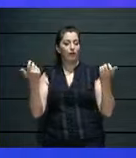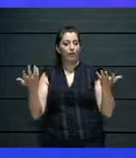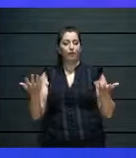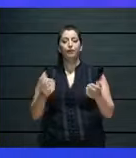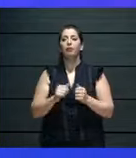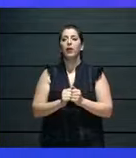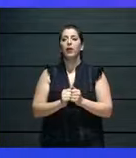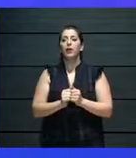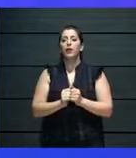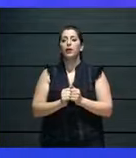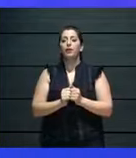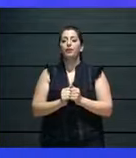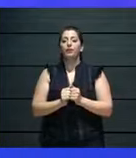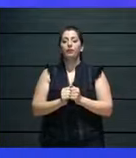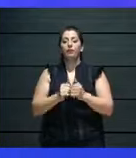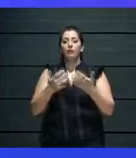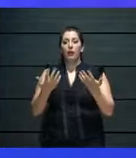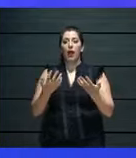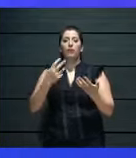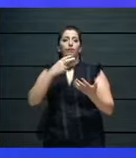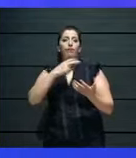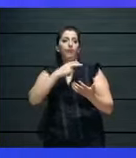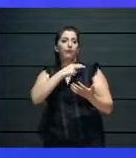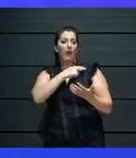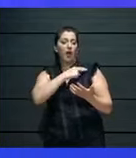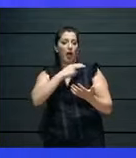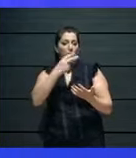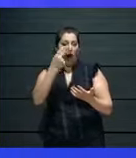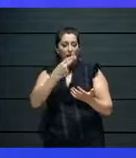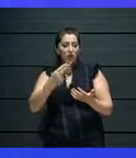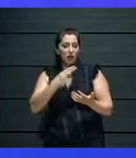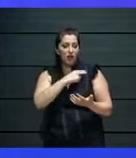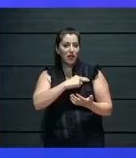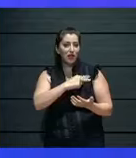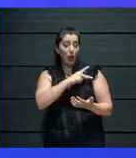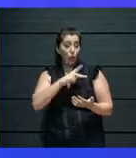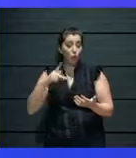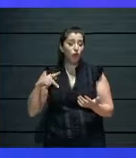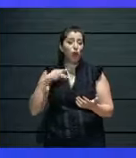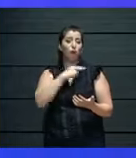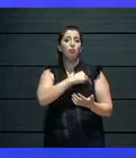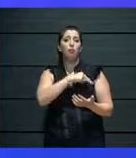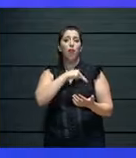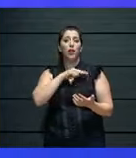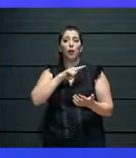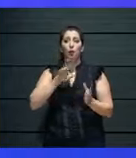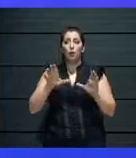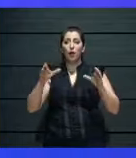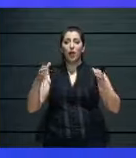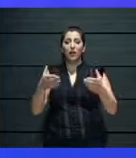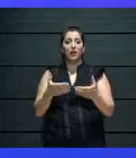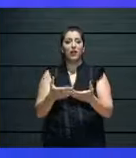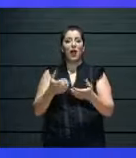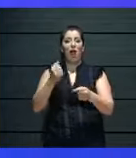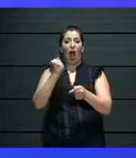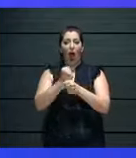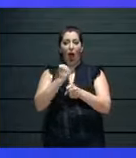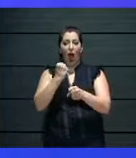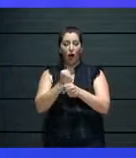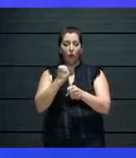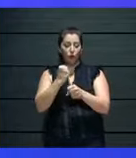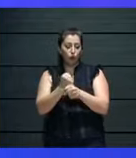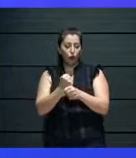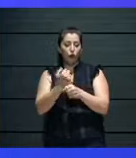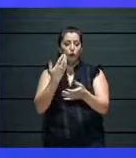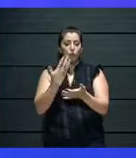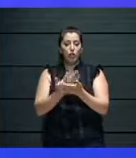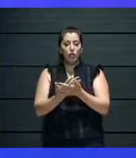cultural organizations have actually, um, are looking forward to adapt to the situation. And, we're not calling